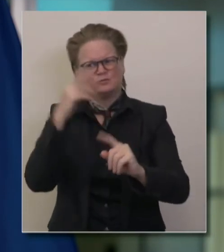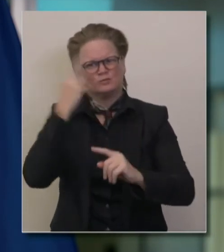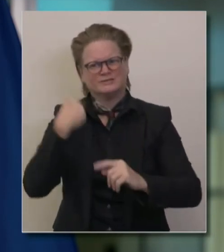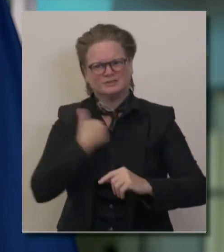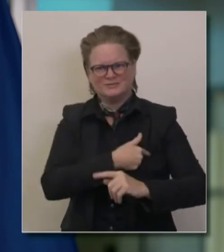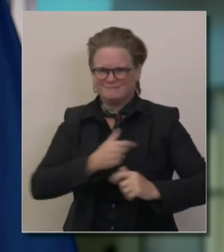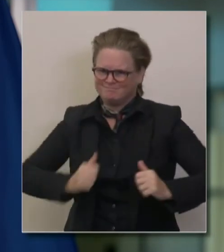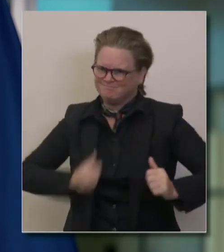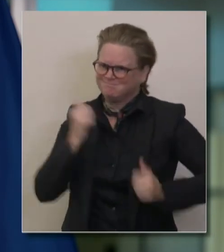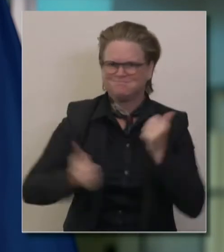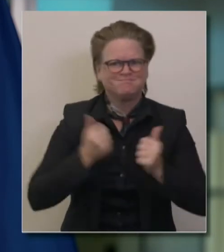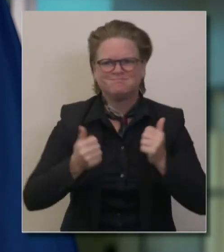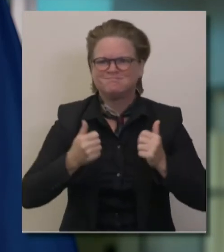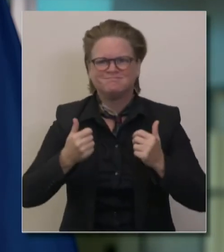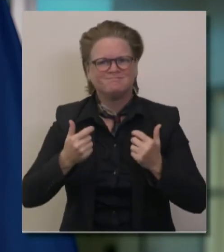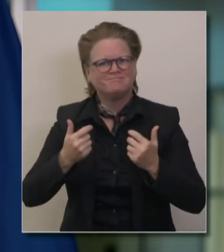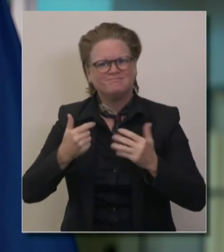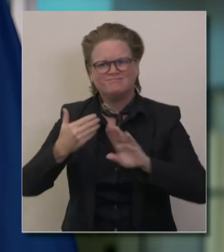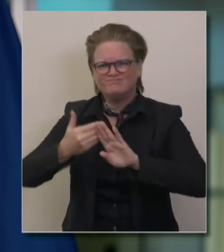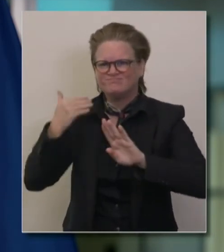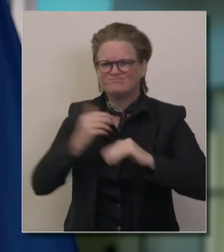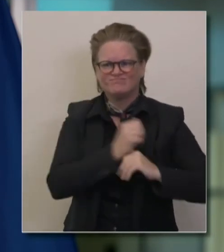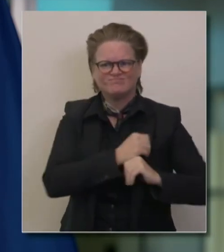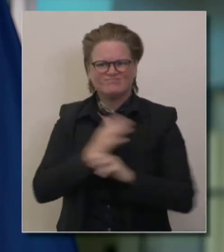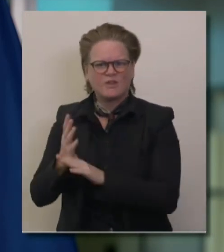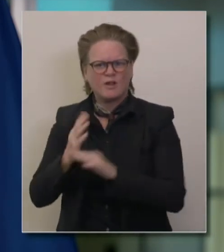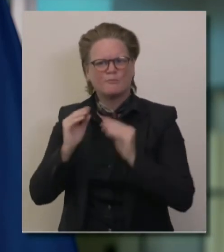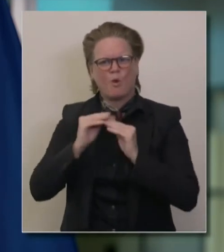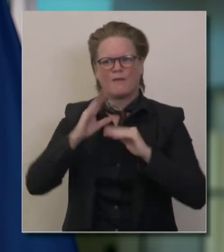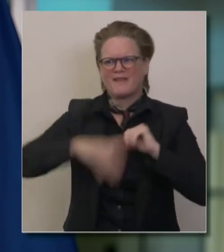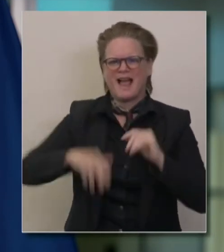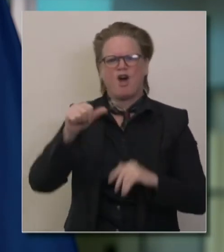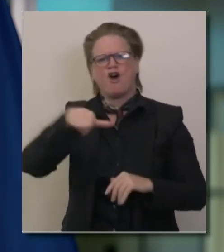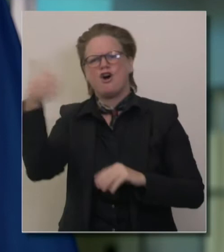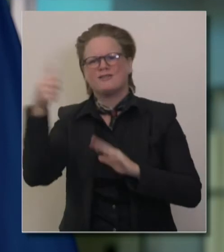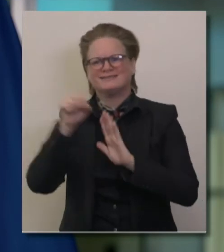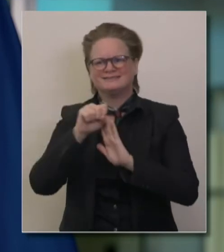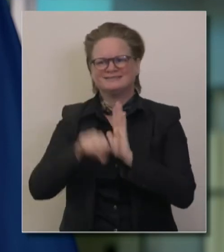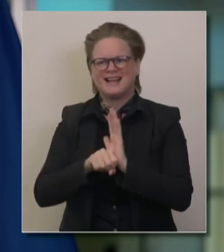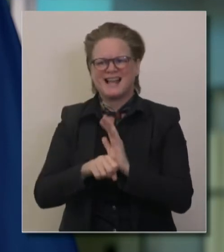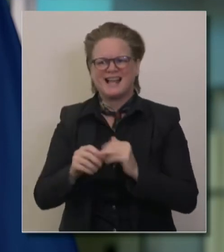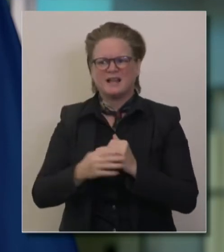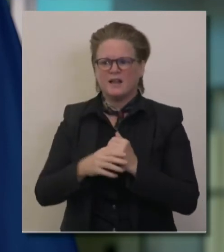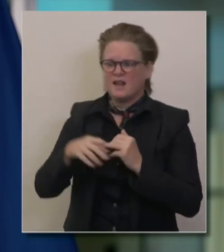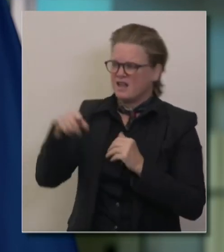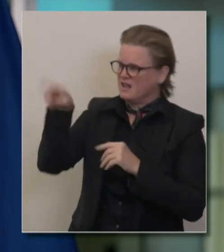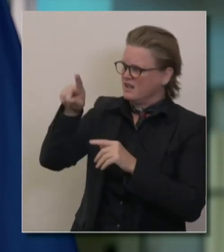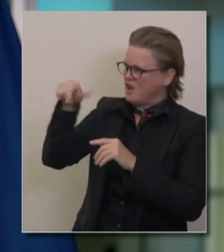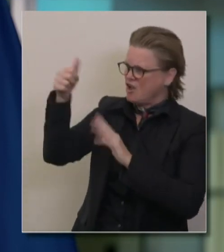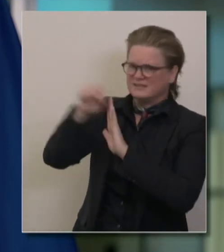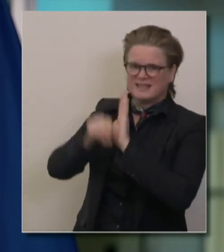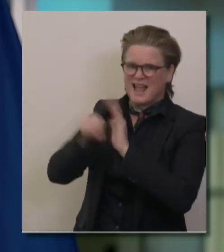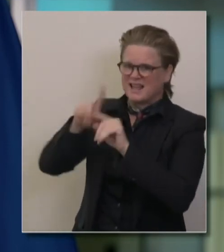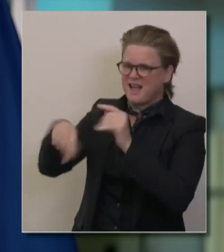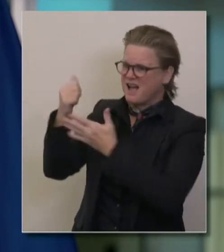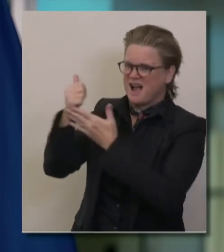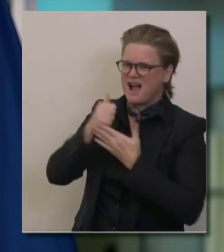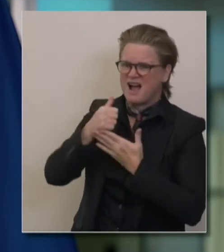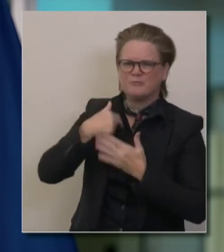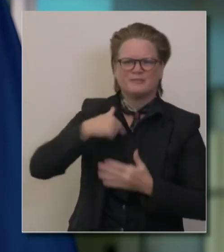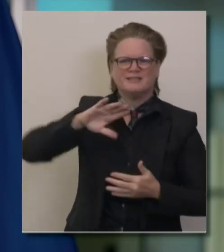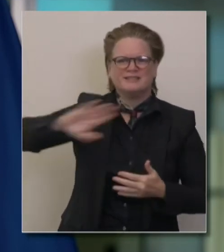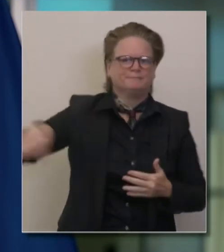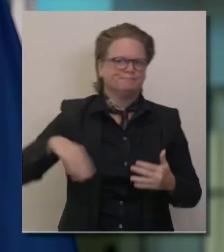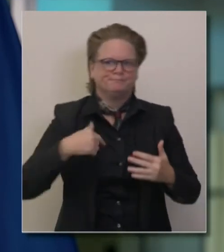any other state in our country and going after PPE and procuring our own. In fact, you may recall